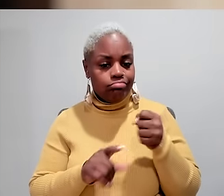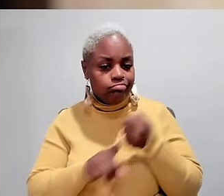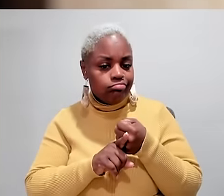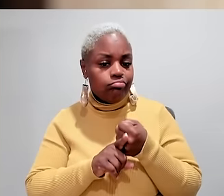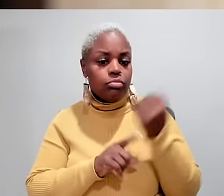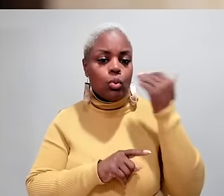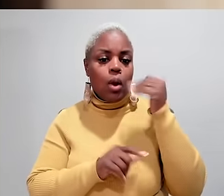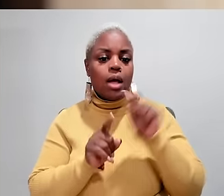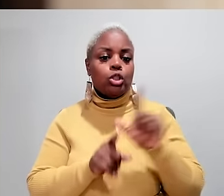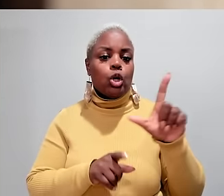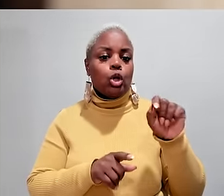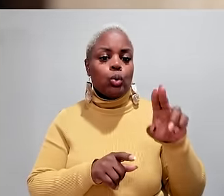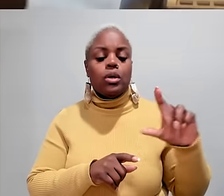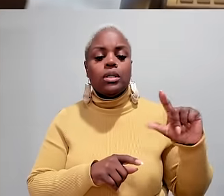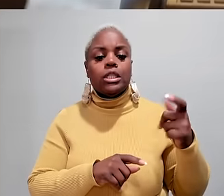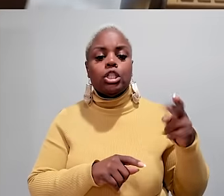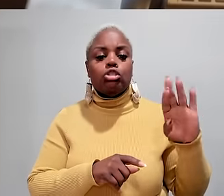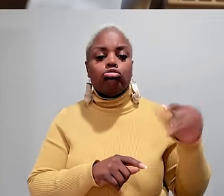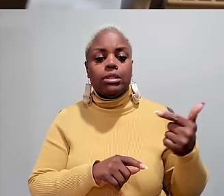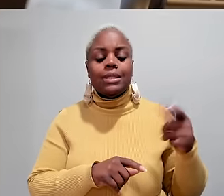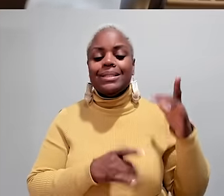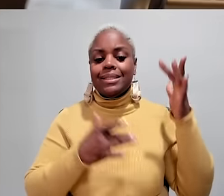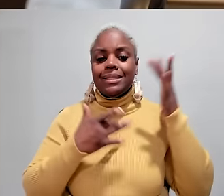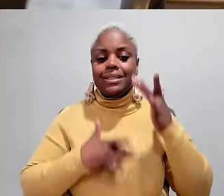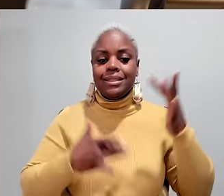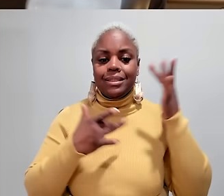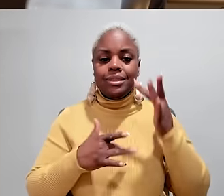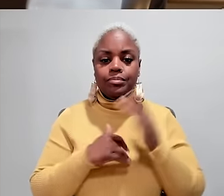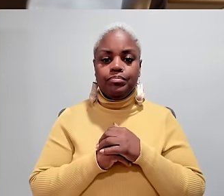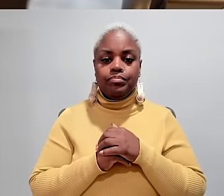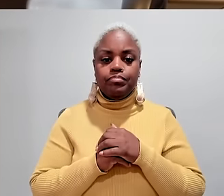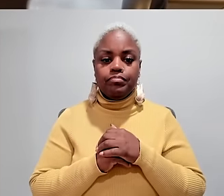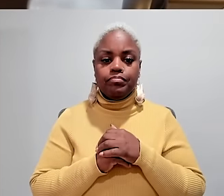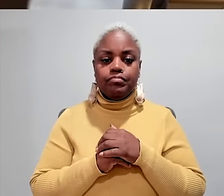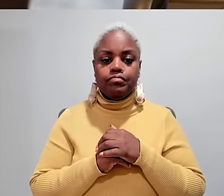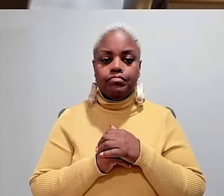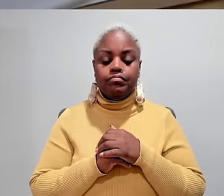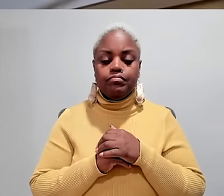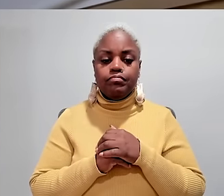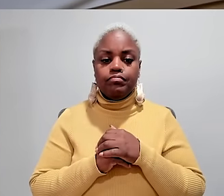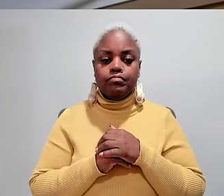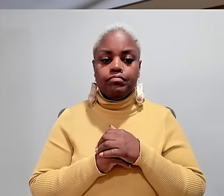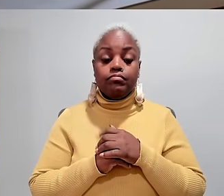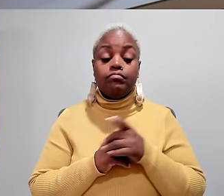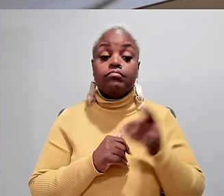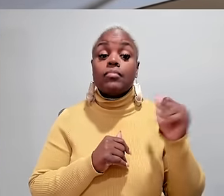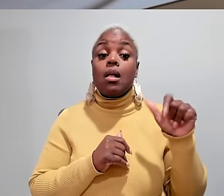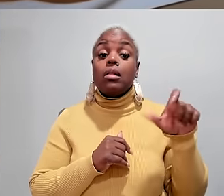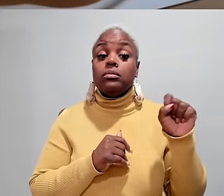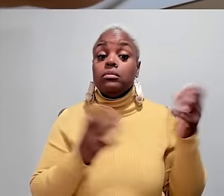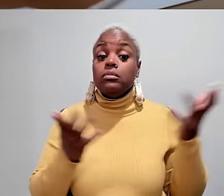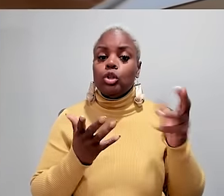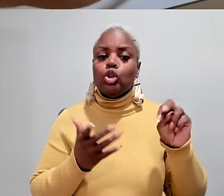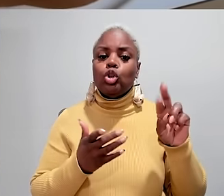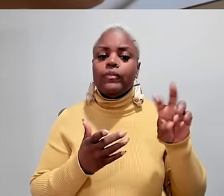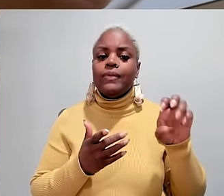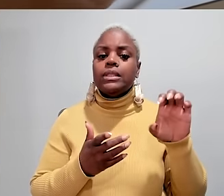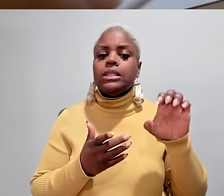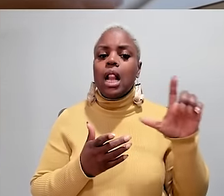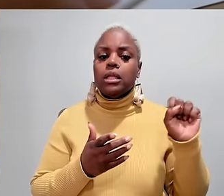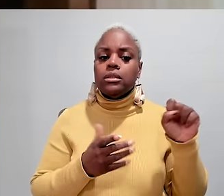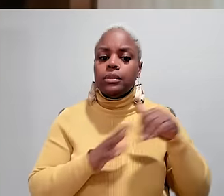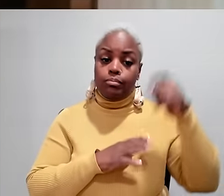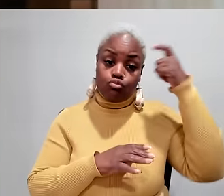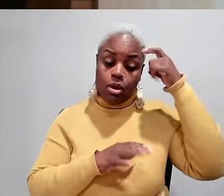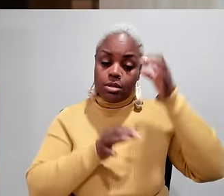he was diagnosed with ALS. Also known as Lou Gehrig's disease, ALS erodes nerve cells in the